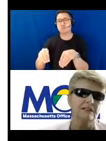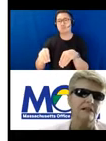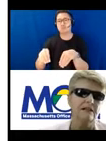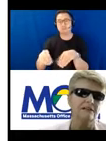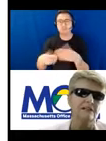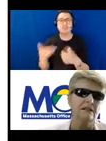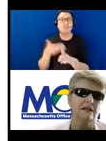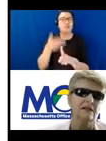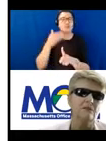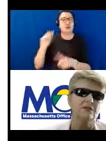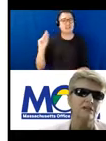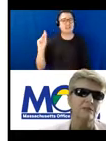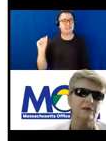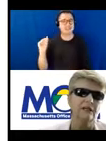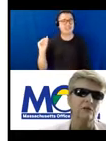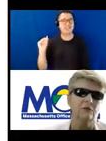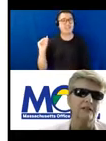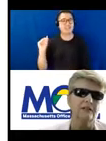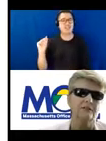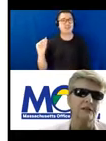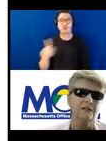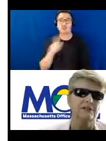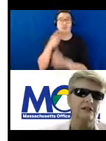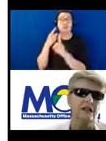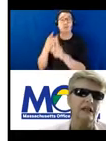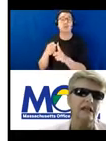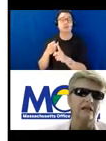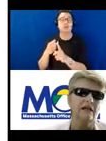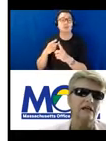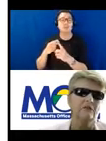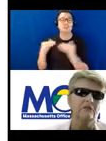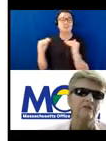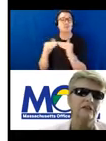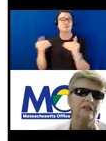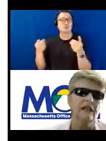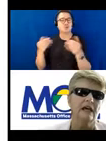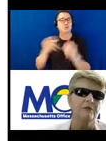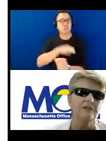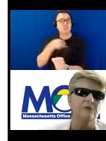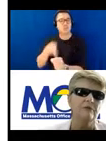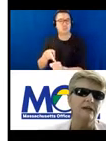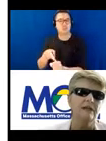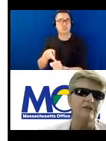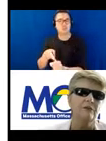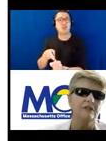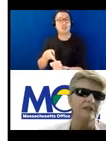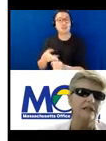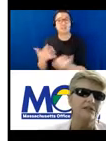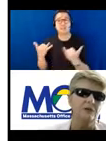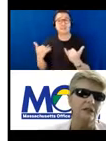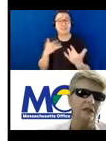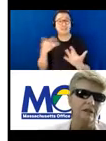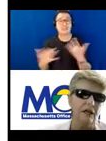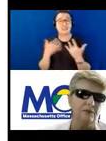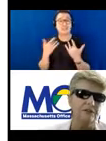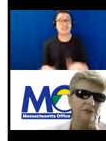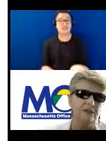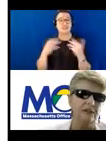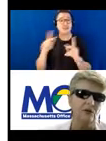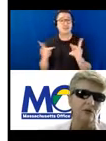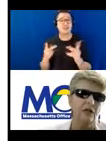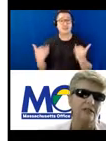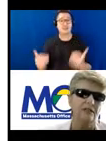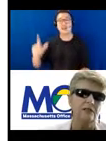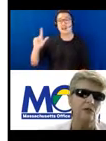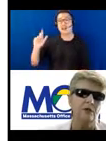Disabilities Act. And it was all about equal participation. And I'm really happy to invite everyone today to our Level Up To